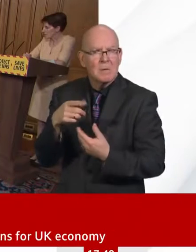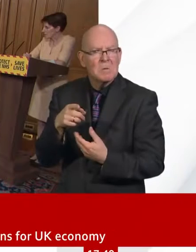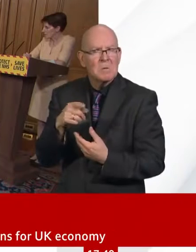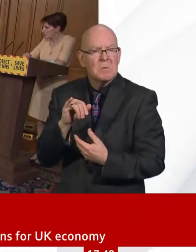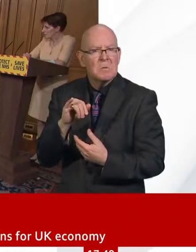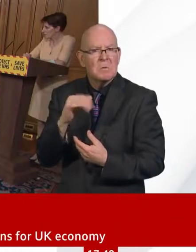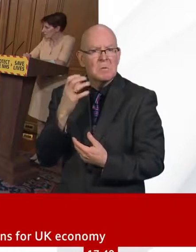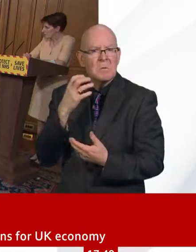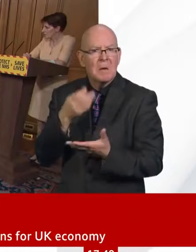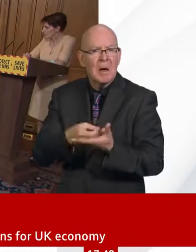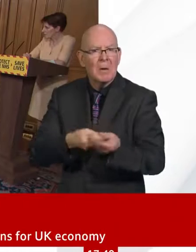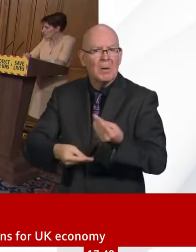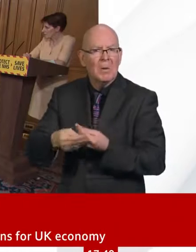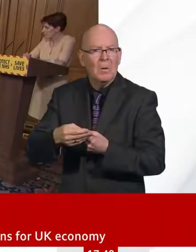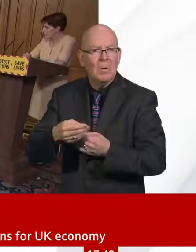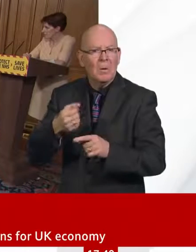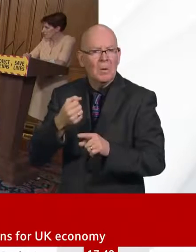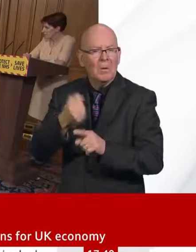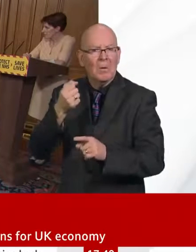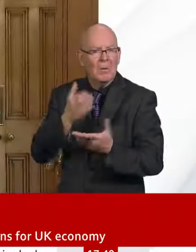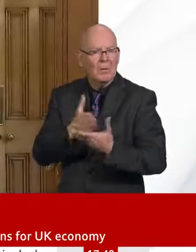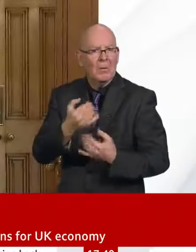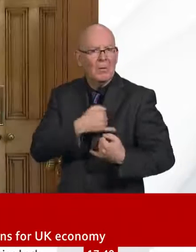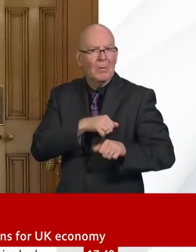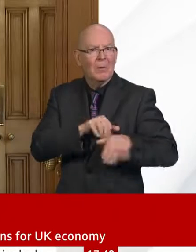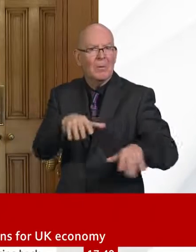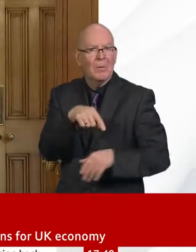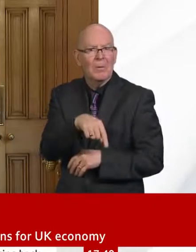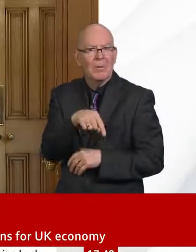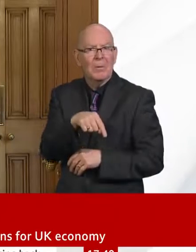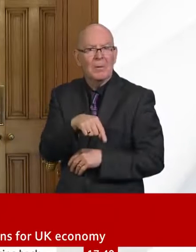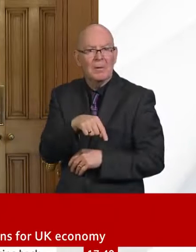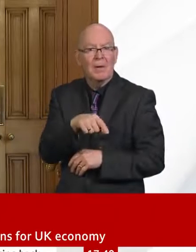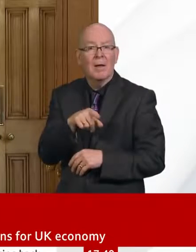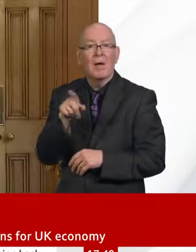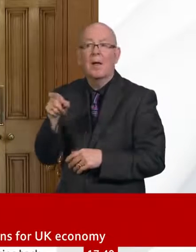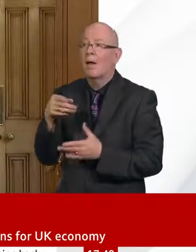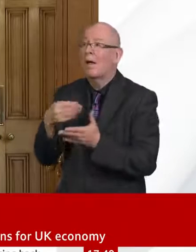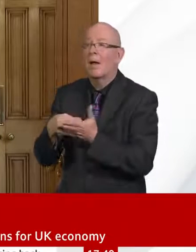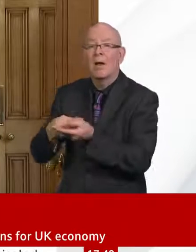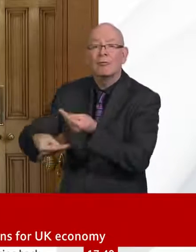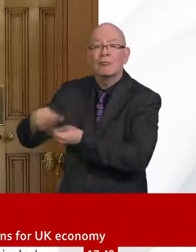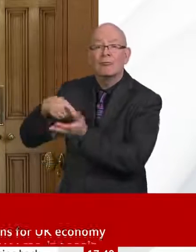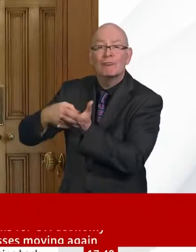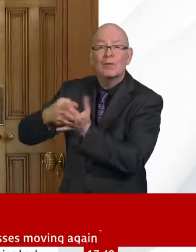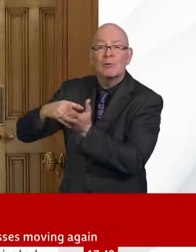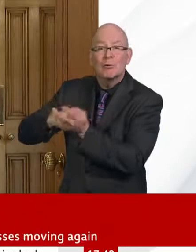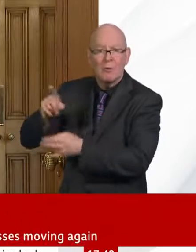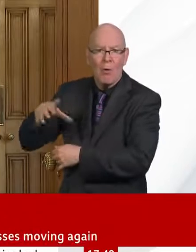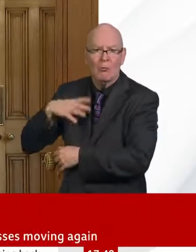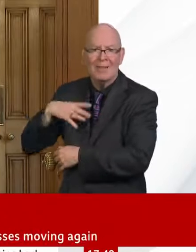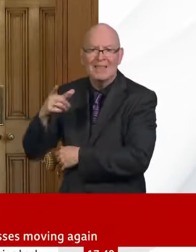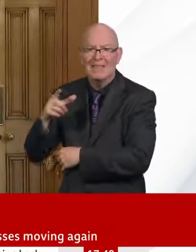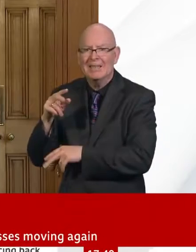budget now. But can you just give us a rough sense of how you're thinking that we might pay for it? So will there be tax rises? Could there be tweaks to the triple locks that